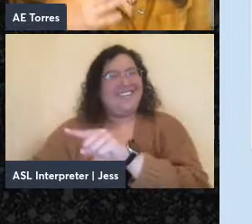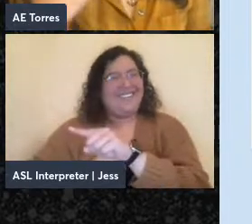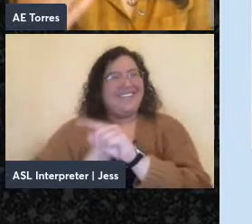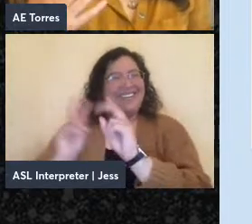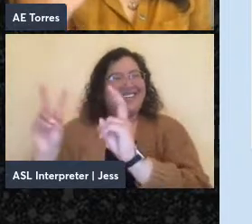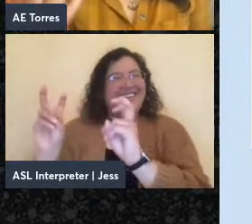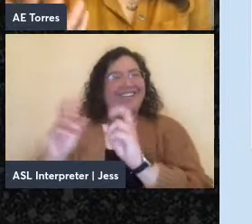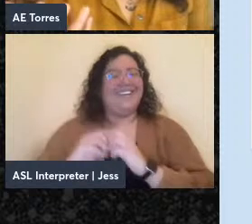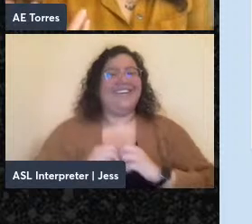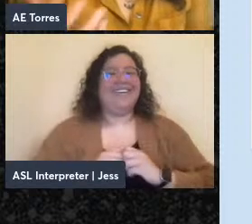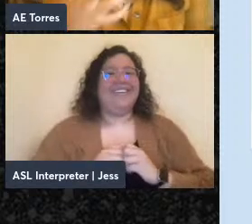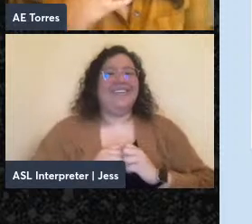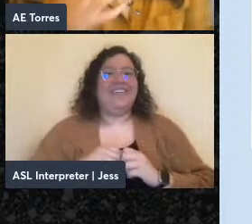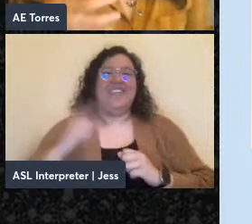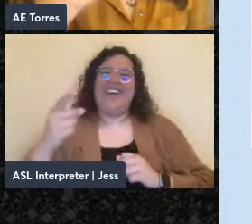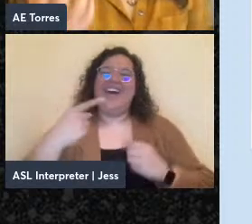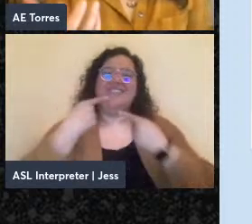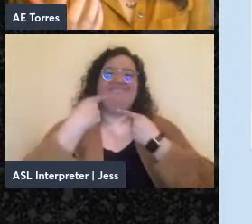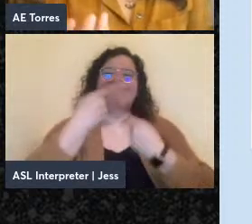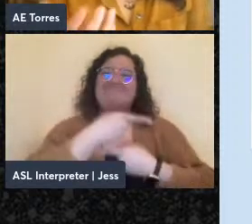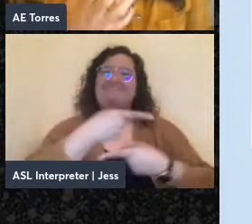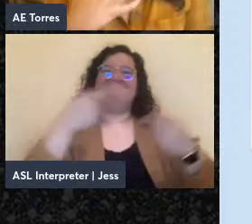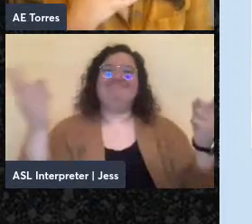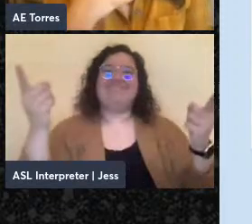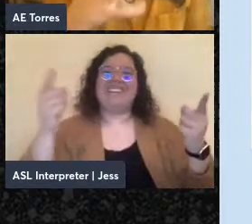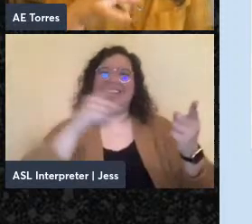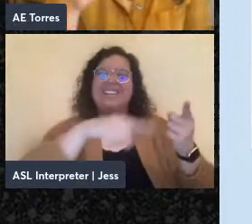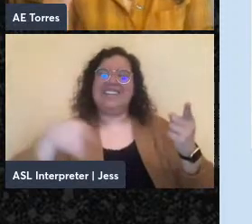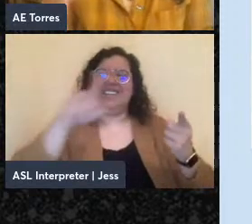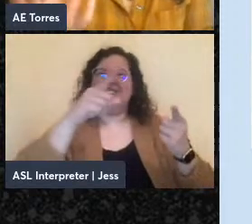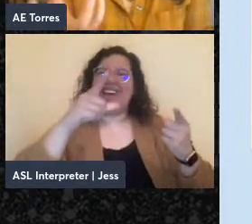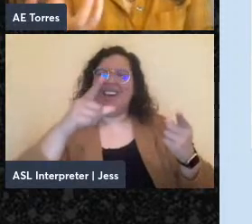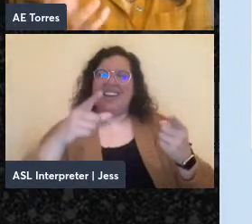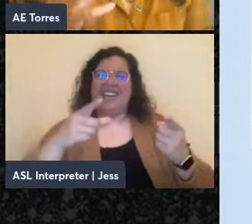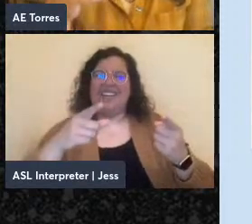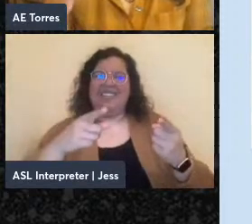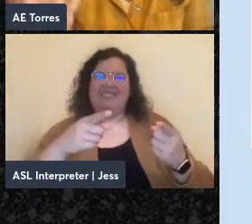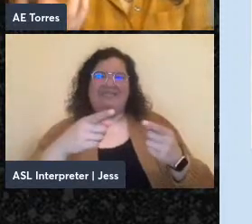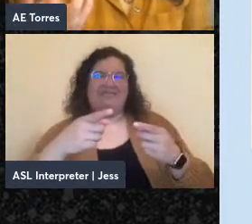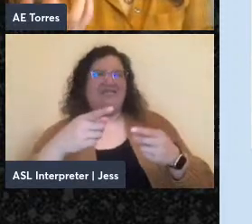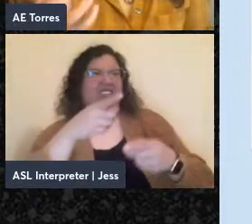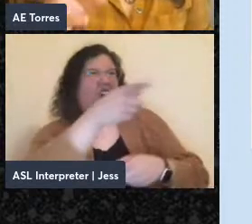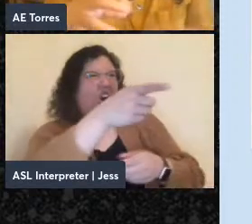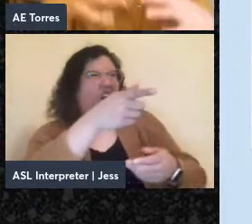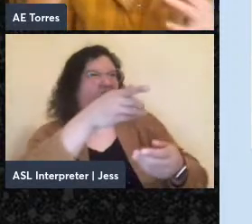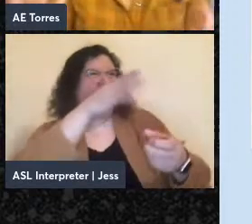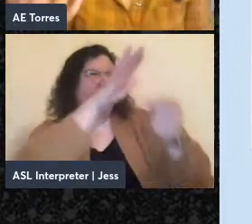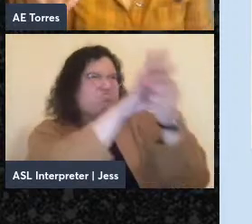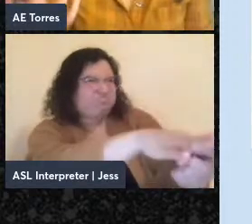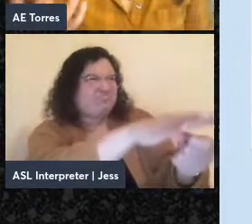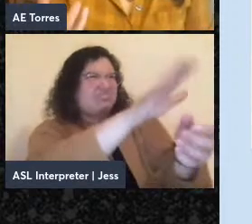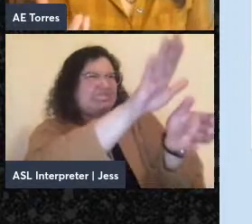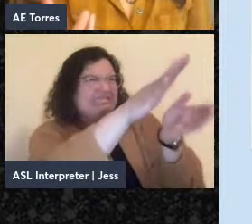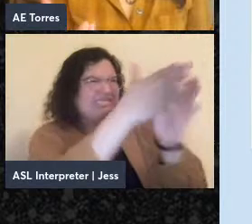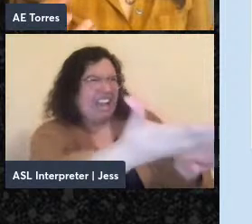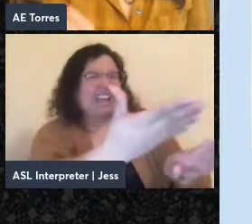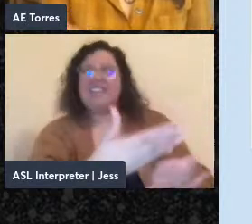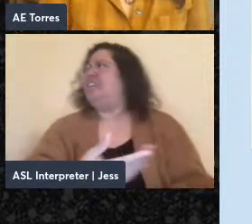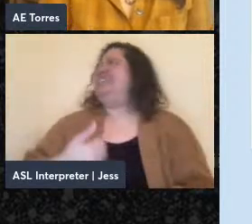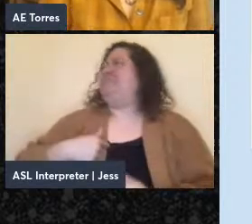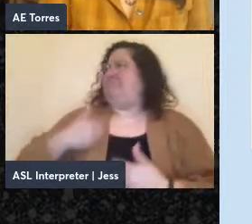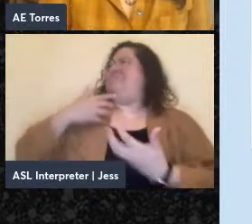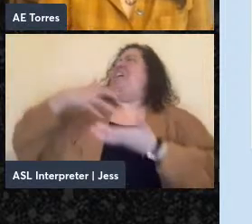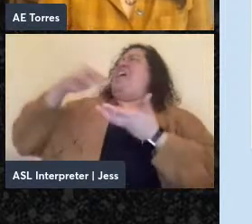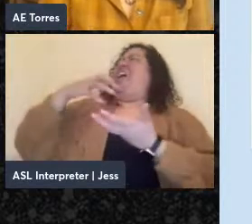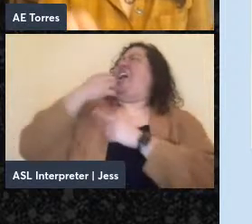already declaring the tyrant dead, right? So thinking of art and literary production as a kind of prefigurative